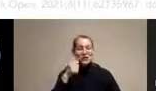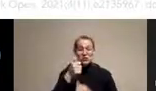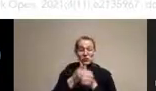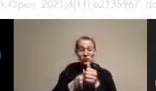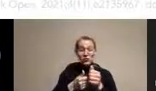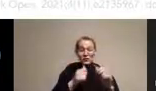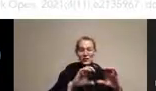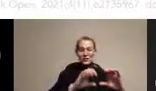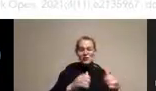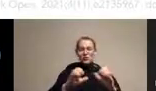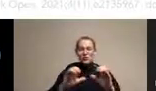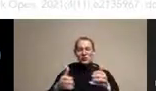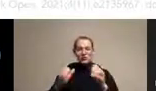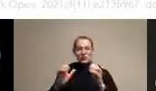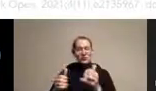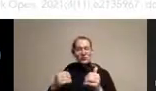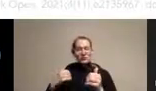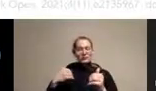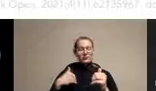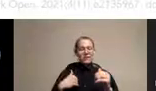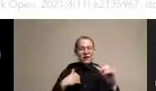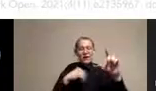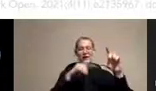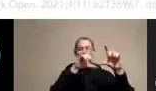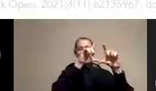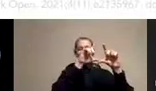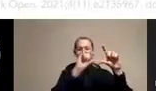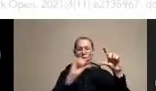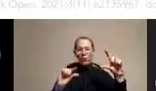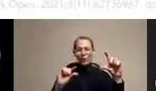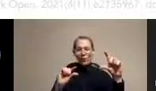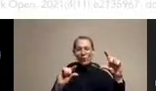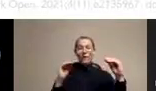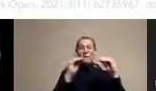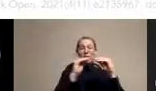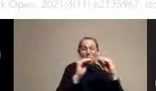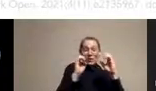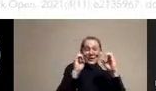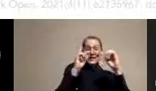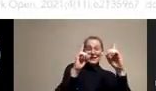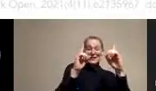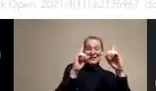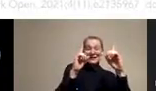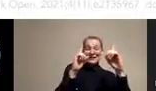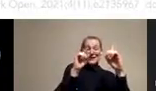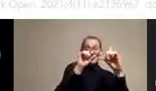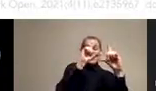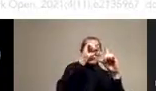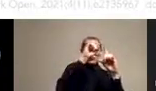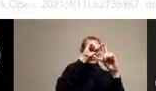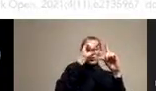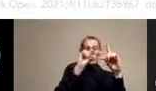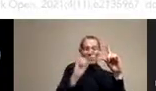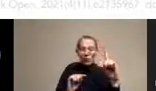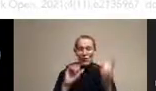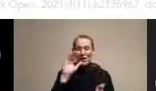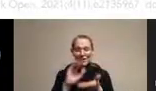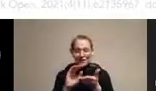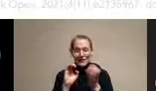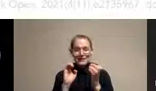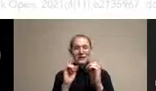there's a downward slope from less education to more education. The more education you had, the less likely you are to have experienced death from COVID.